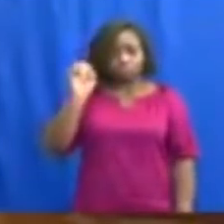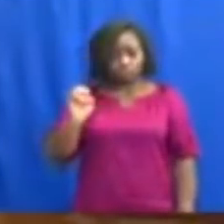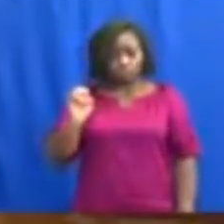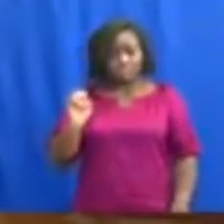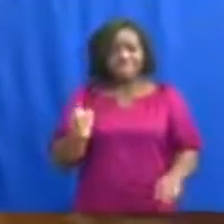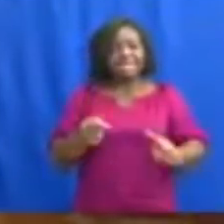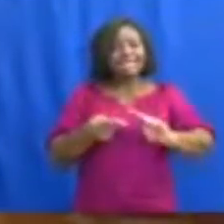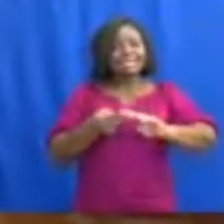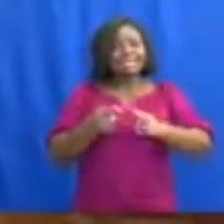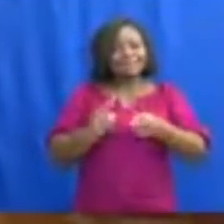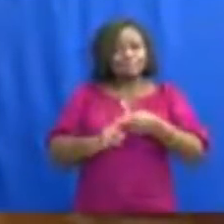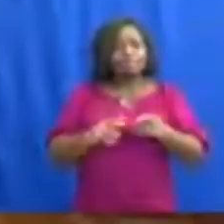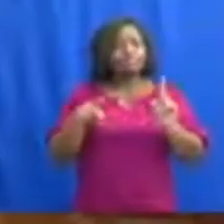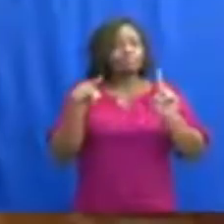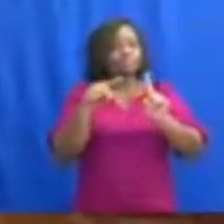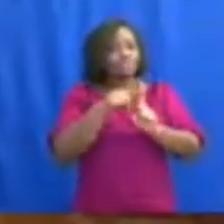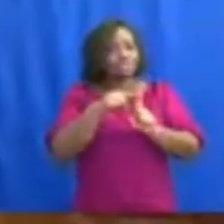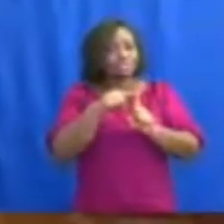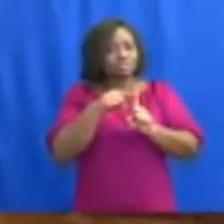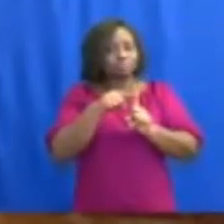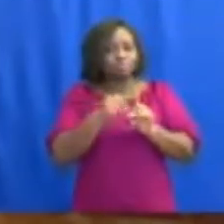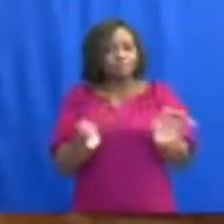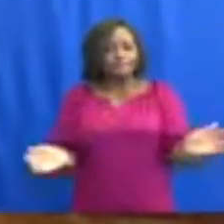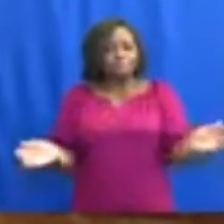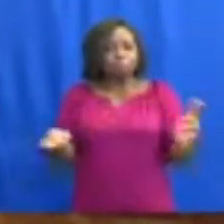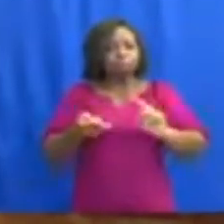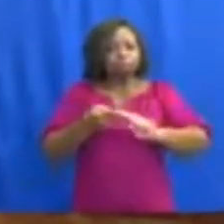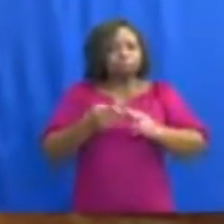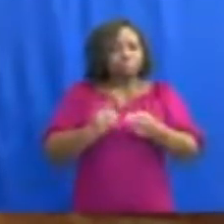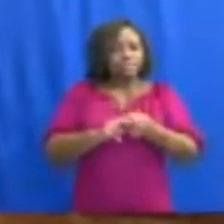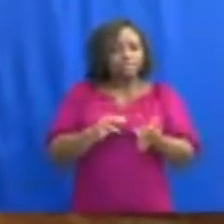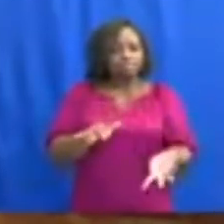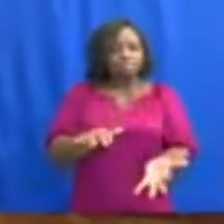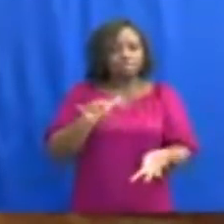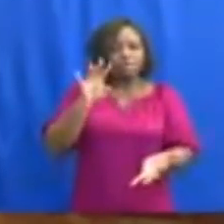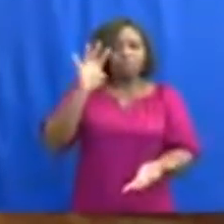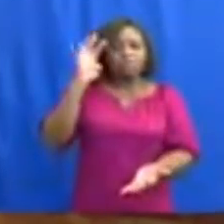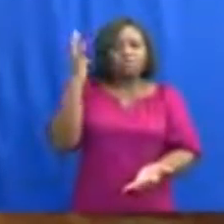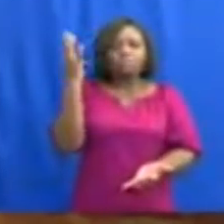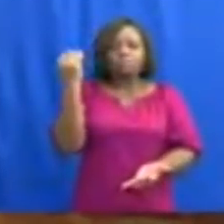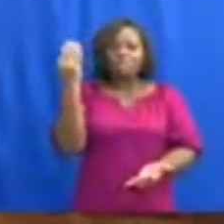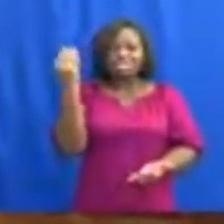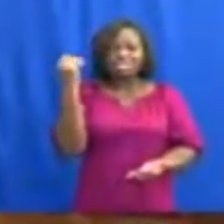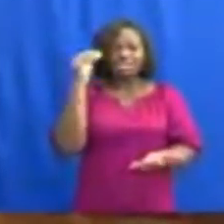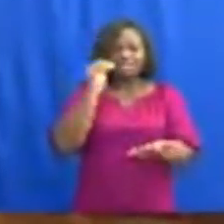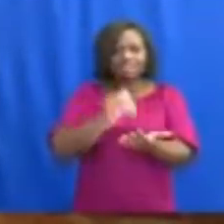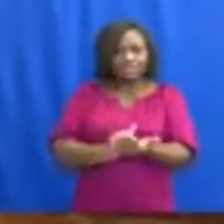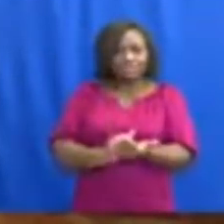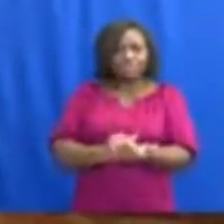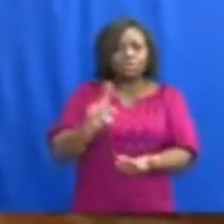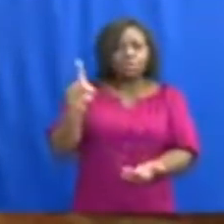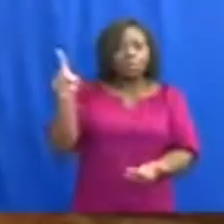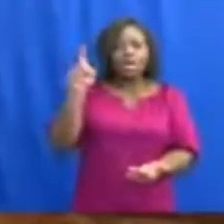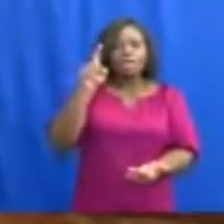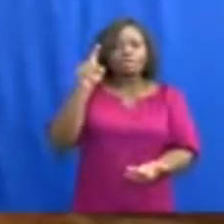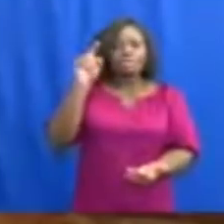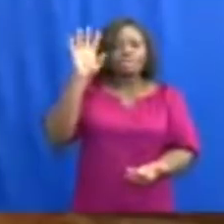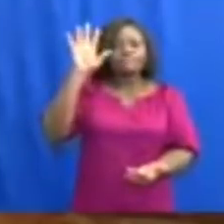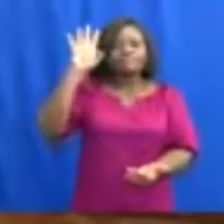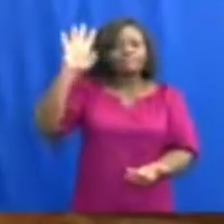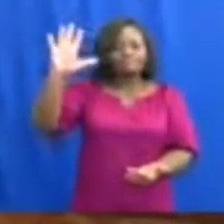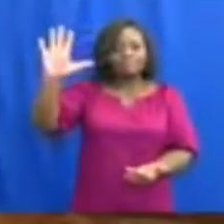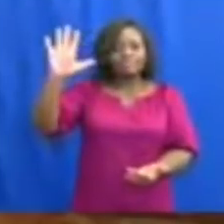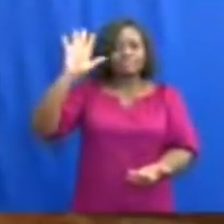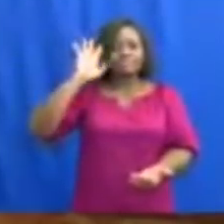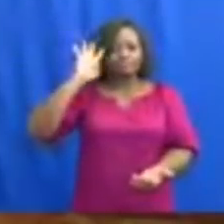the total number of positives, cumulatively, stands at 14,154,